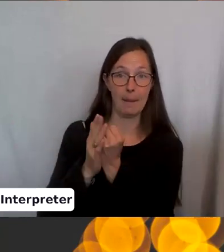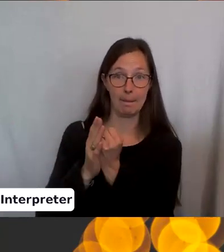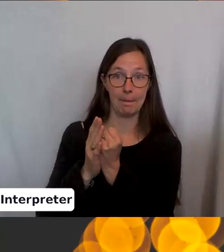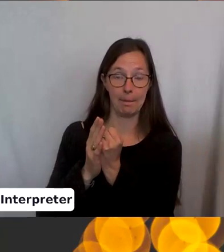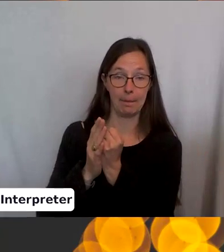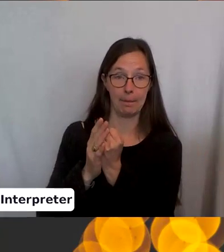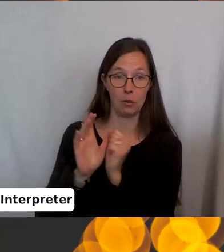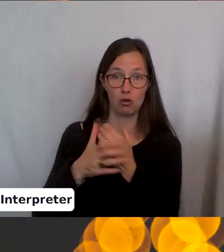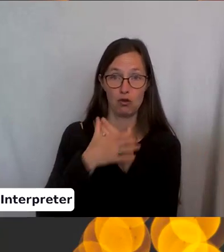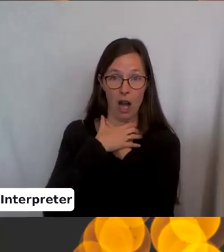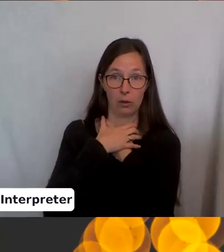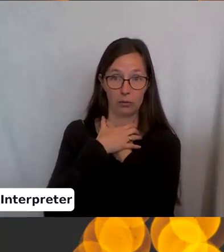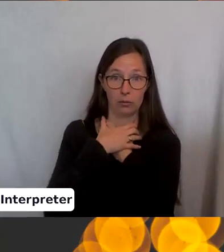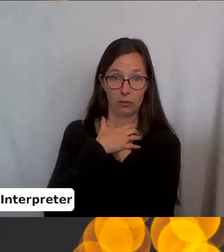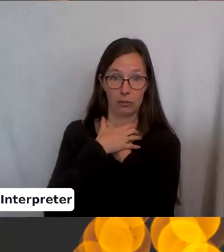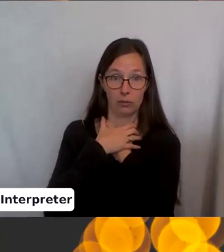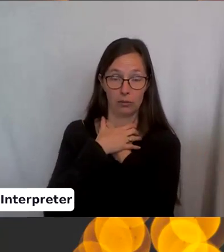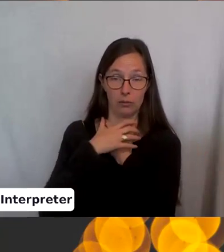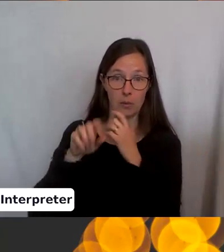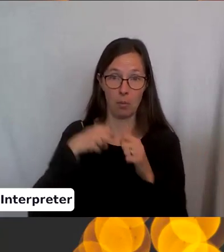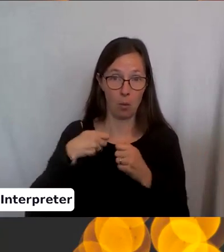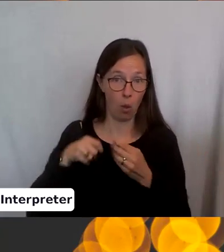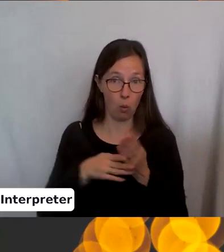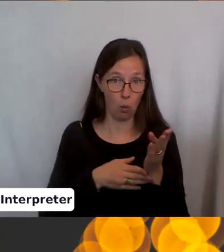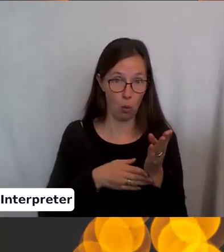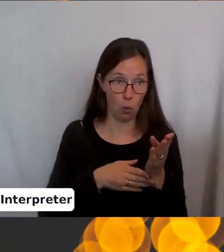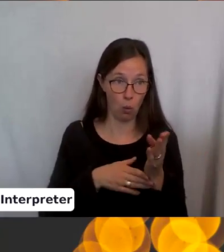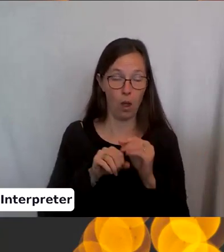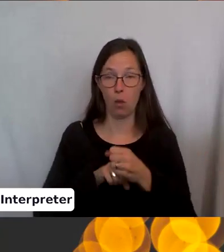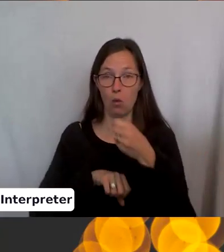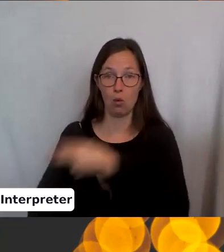Strangle. Pull it back through. Throw it off.